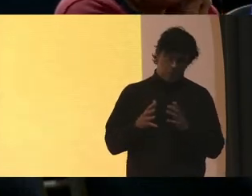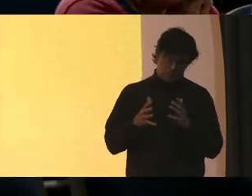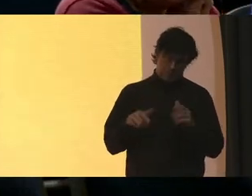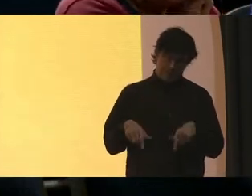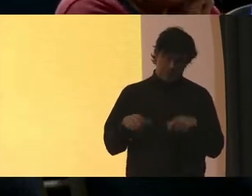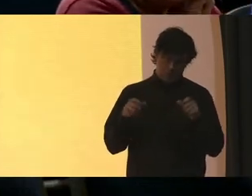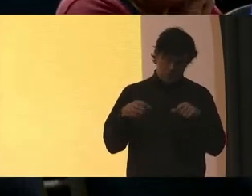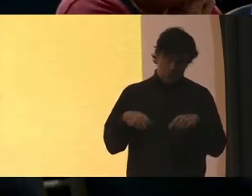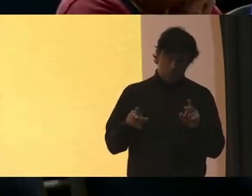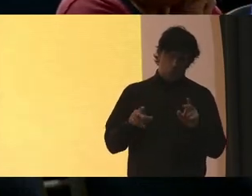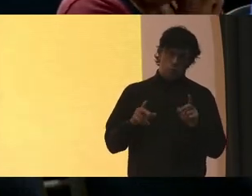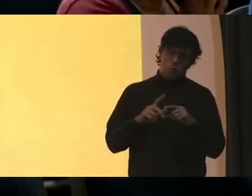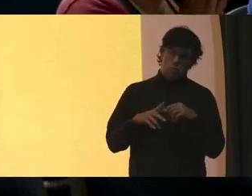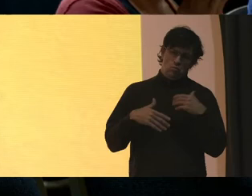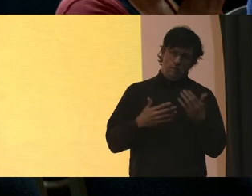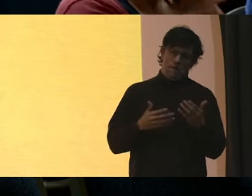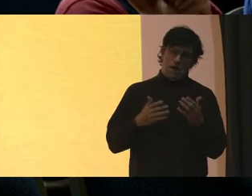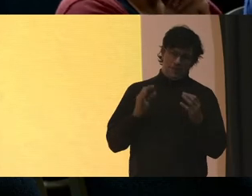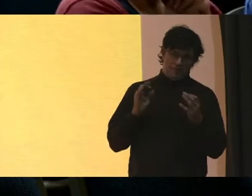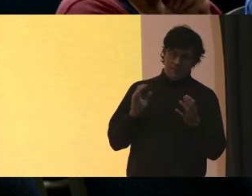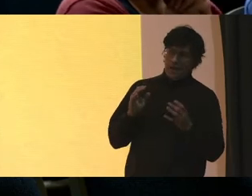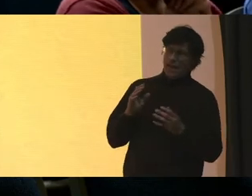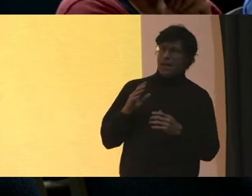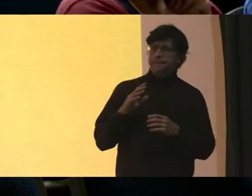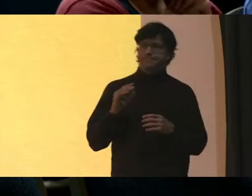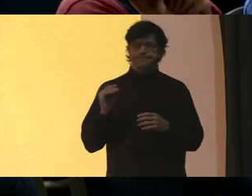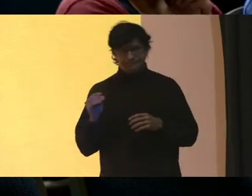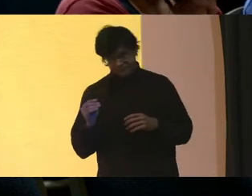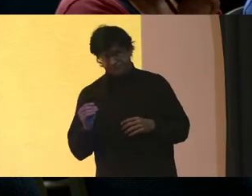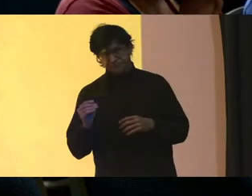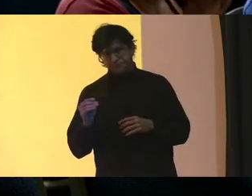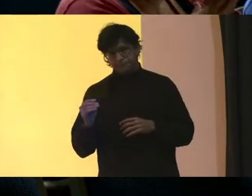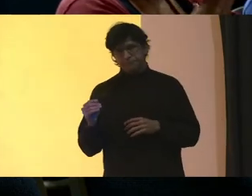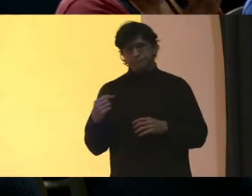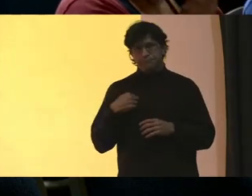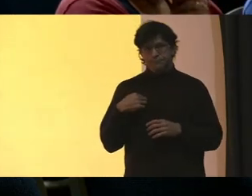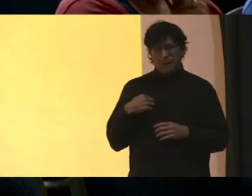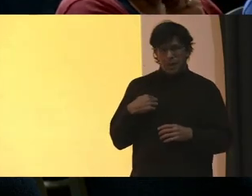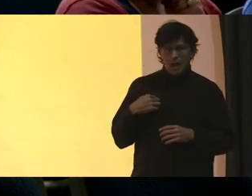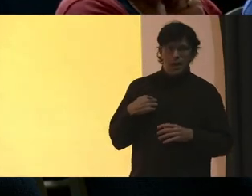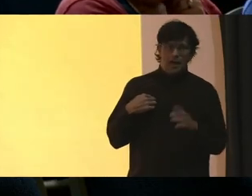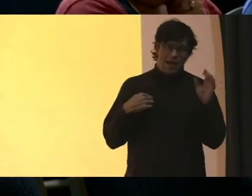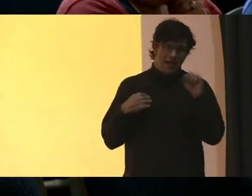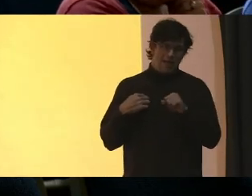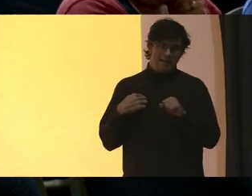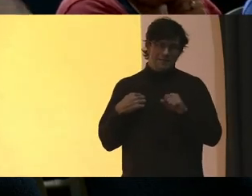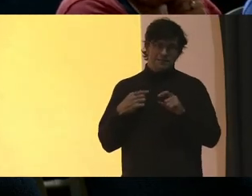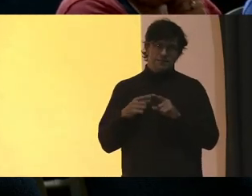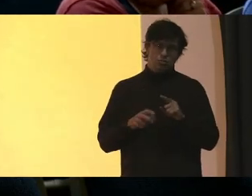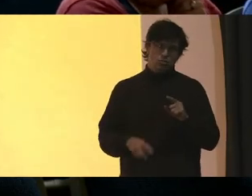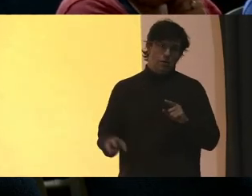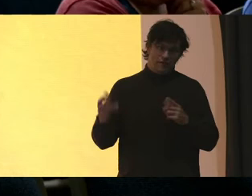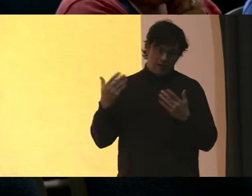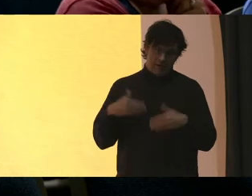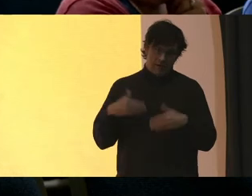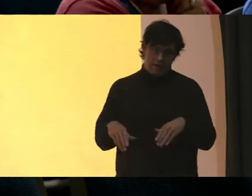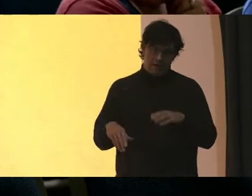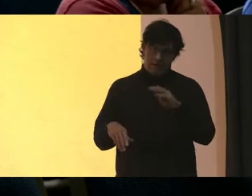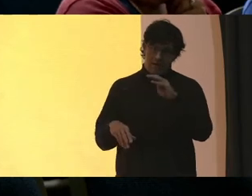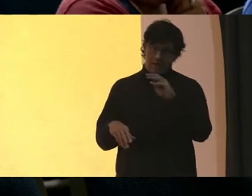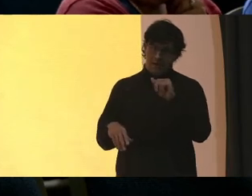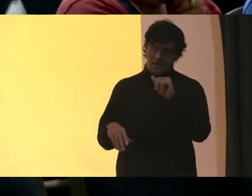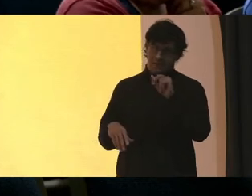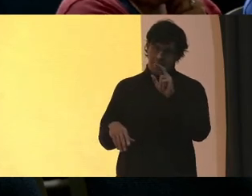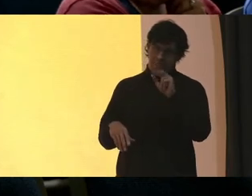this opportunity to provide your feedback And I, I guess as you travel My name is Magali Salas